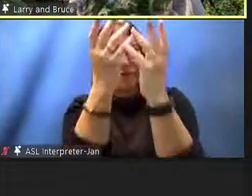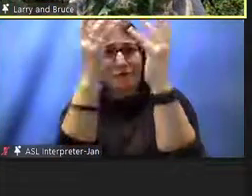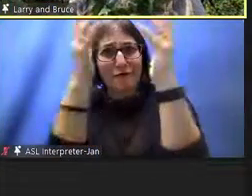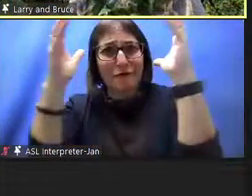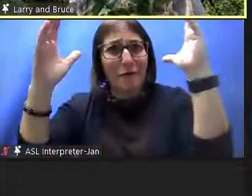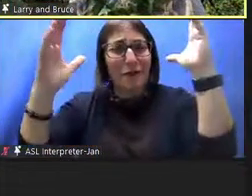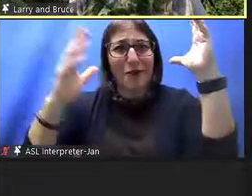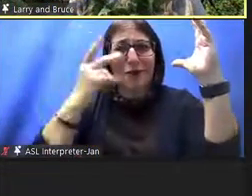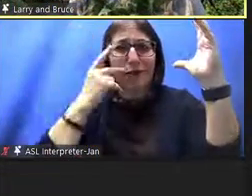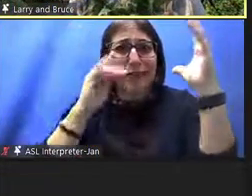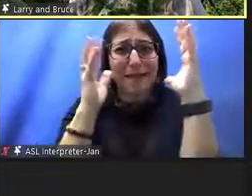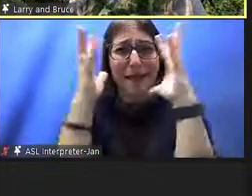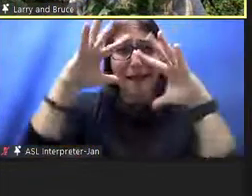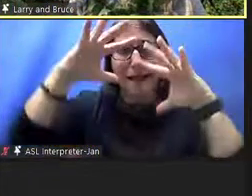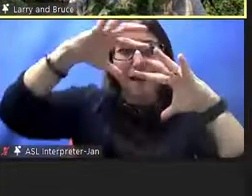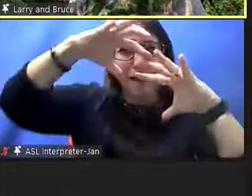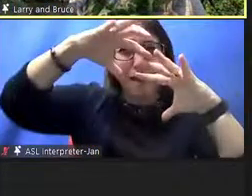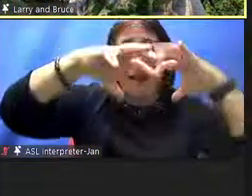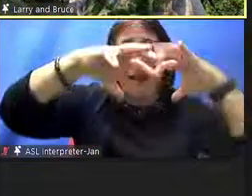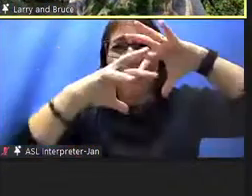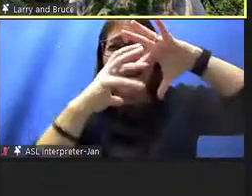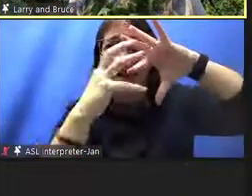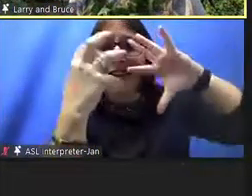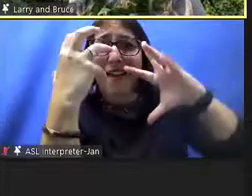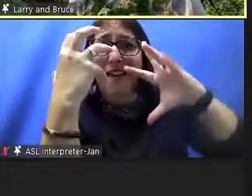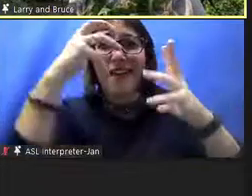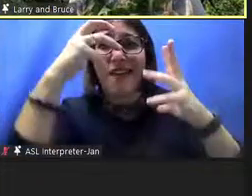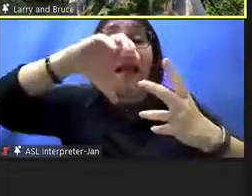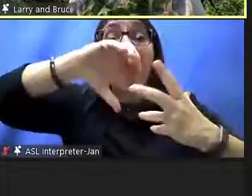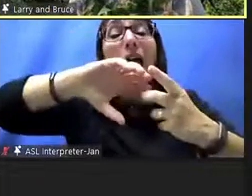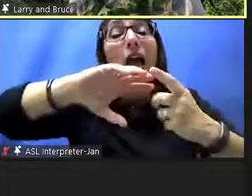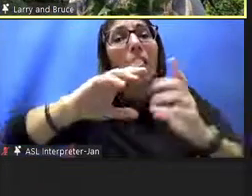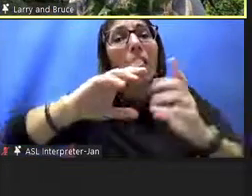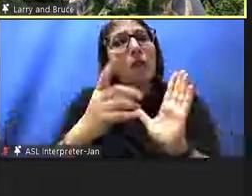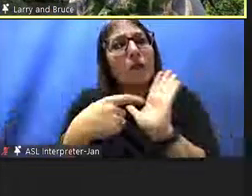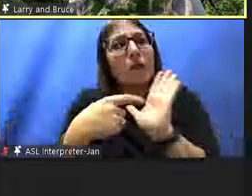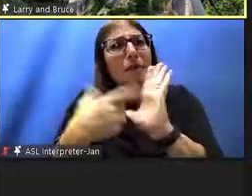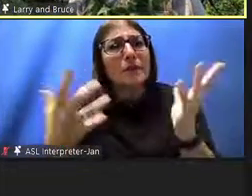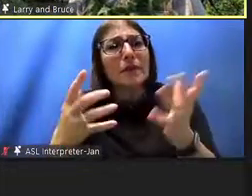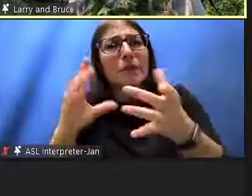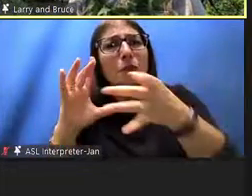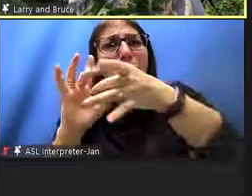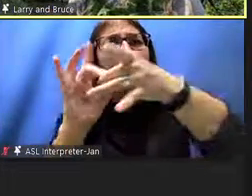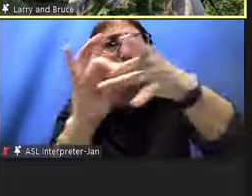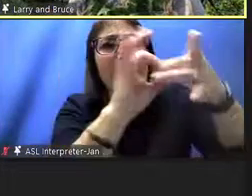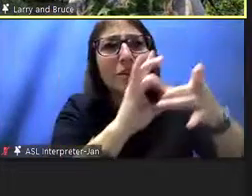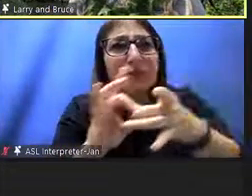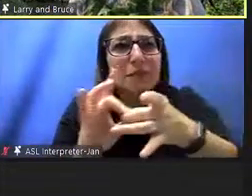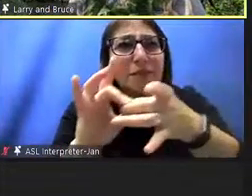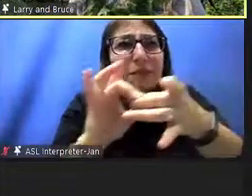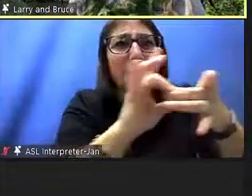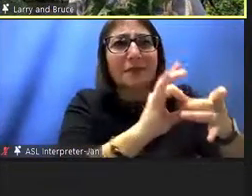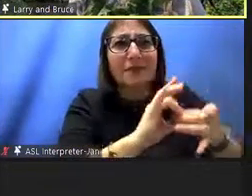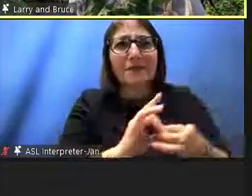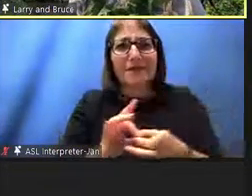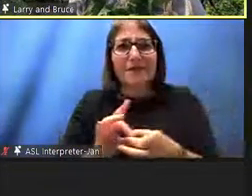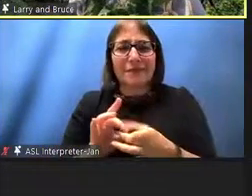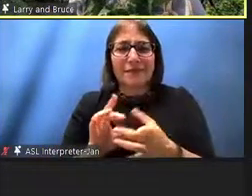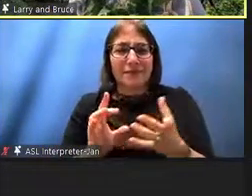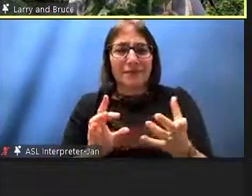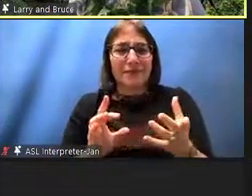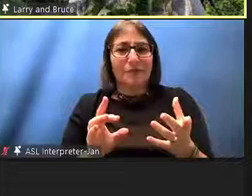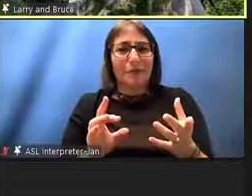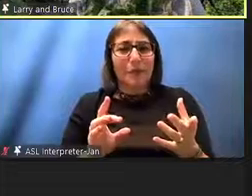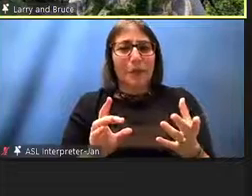connections relationships if you can call it that and it plays all of those things are